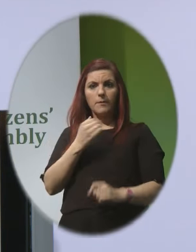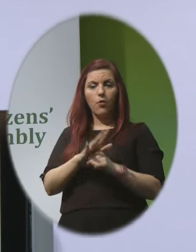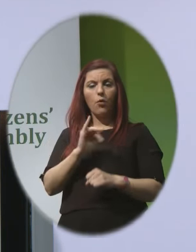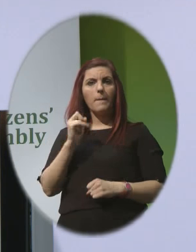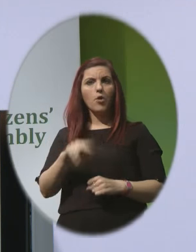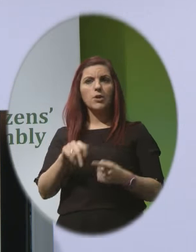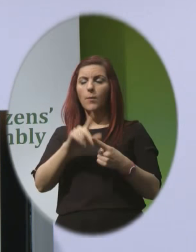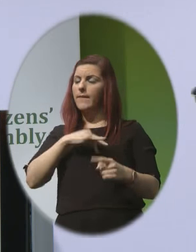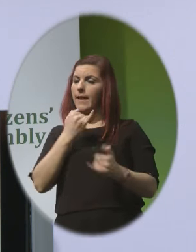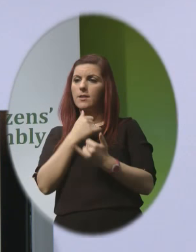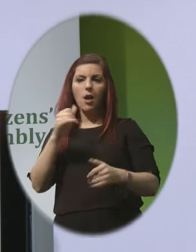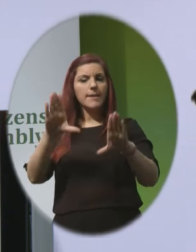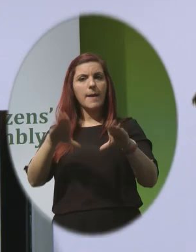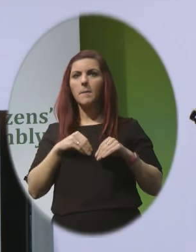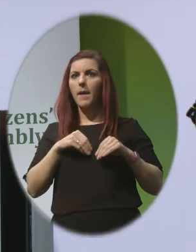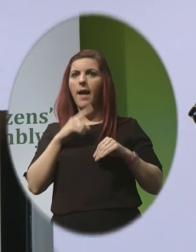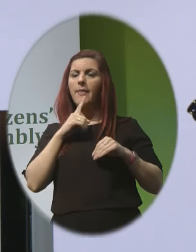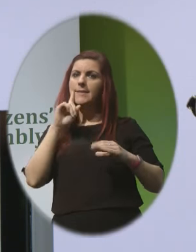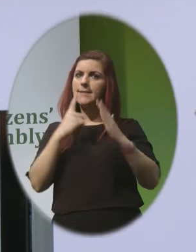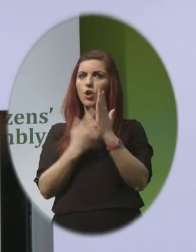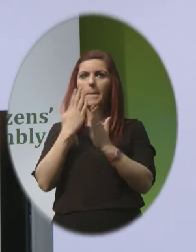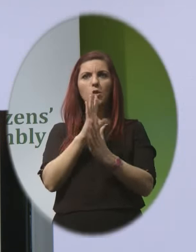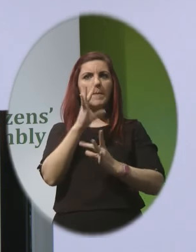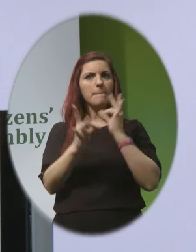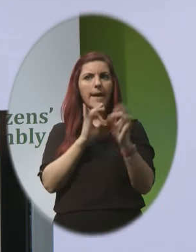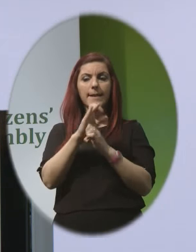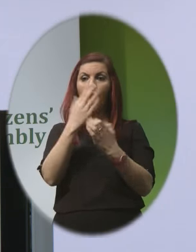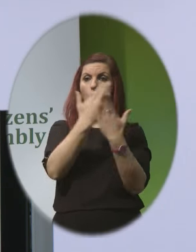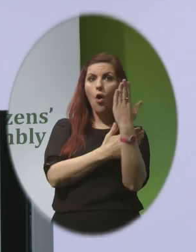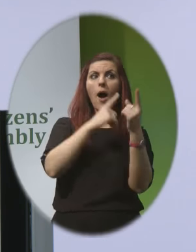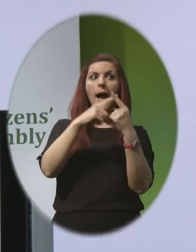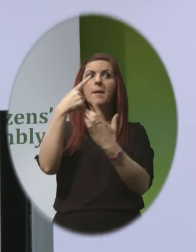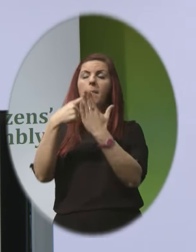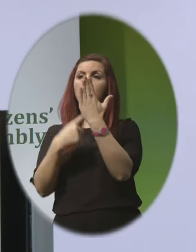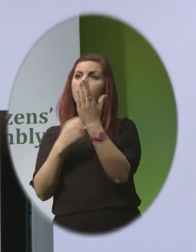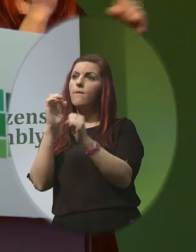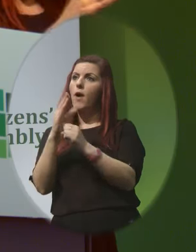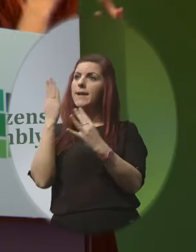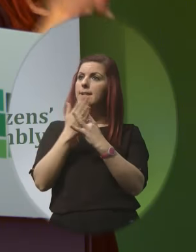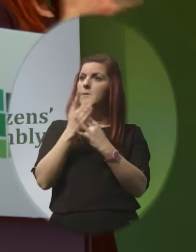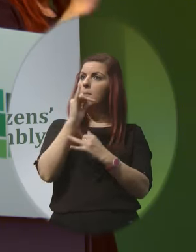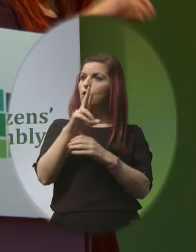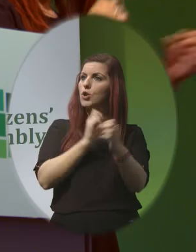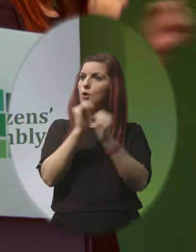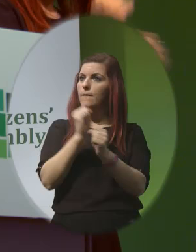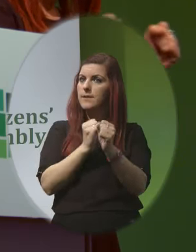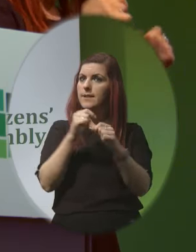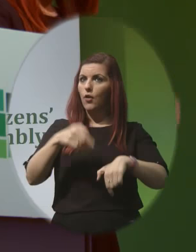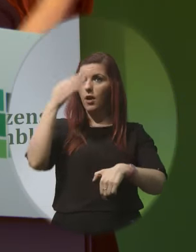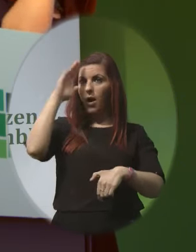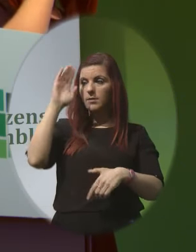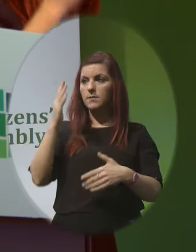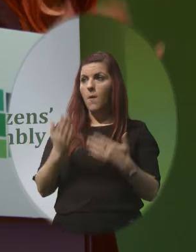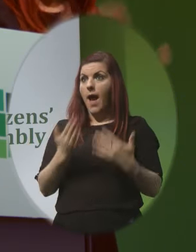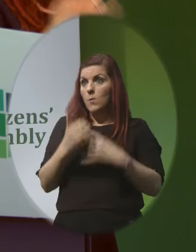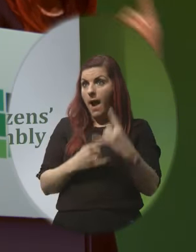must be made in law and policy for accessible high quality abortion services in Ireland in order for this to happen the